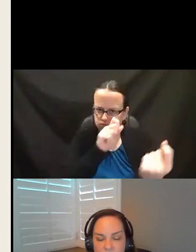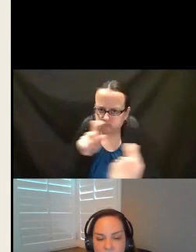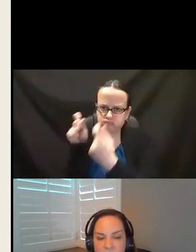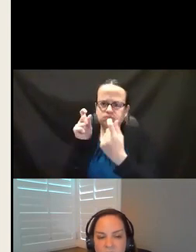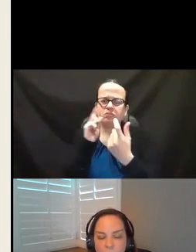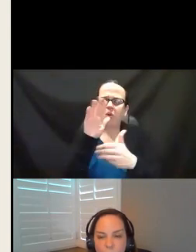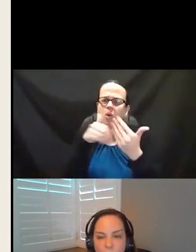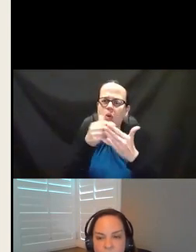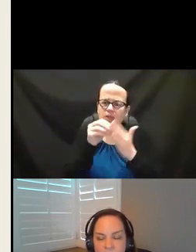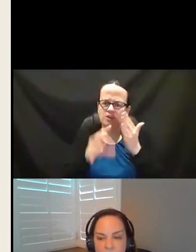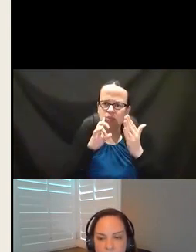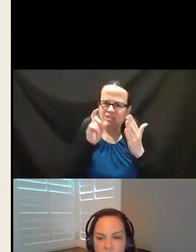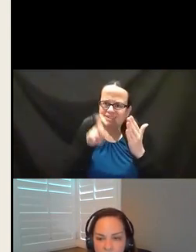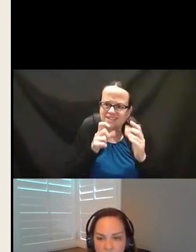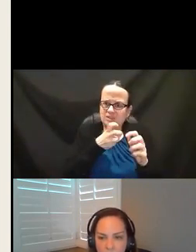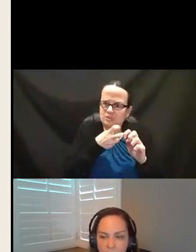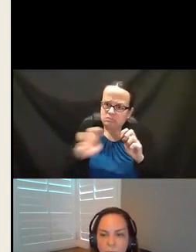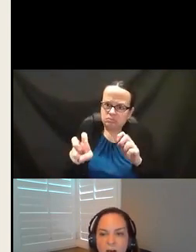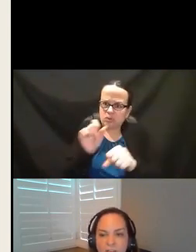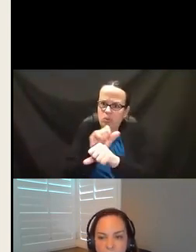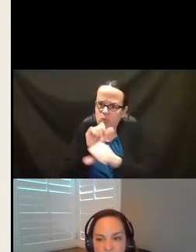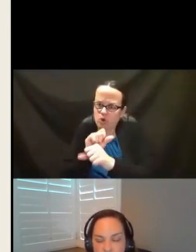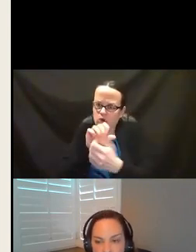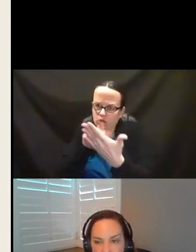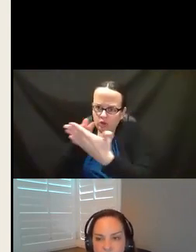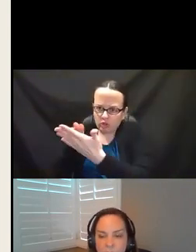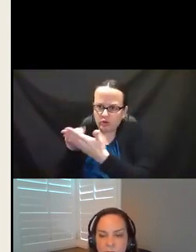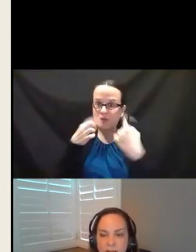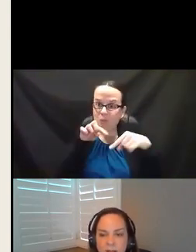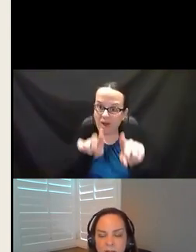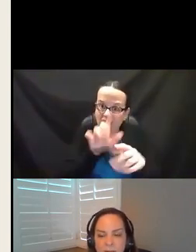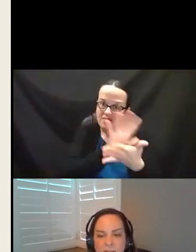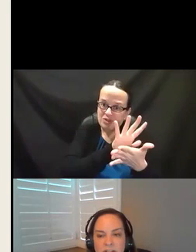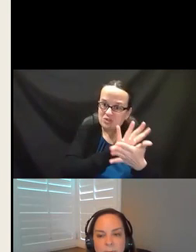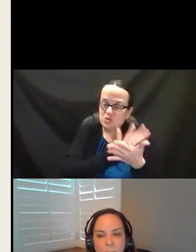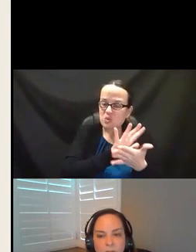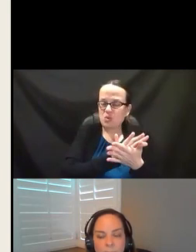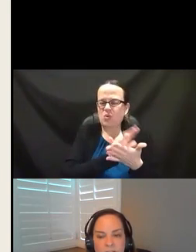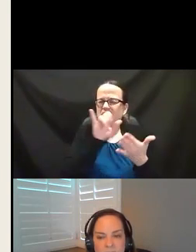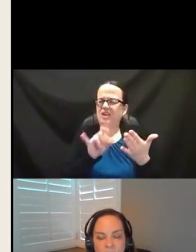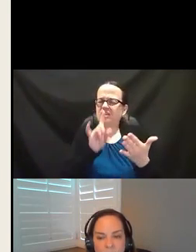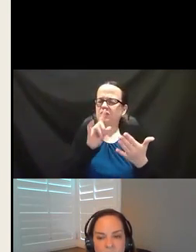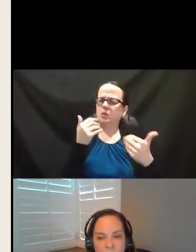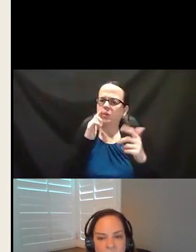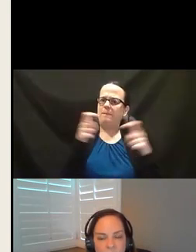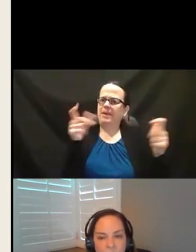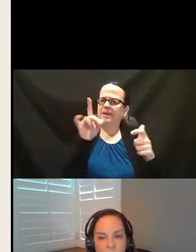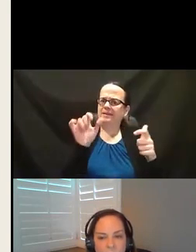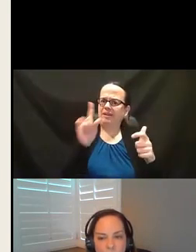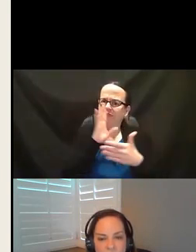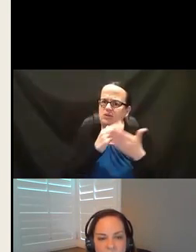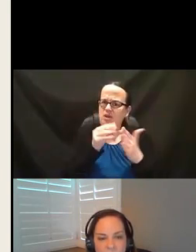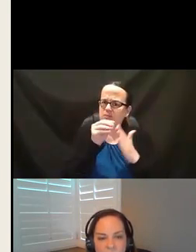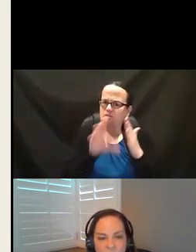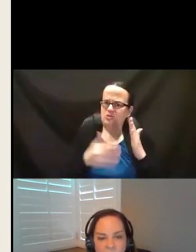these students into work-based learning while they're in school. And this has been a really big deal for some of our students who